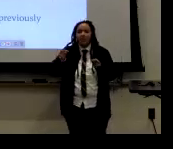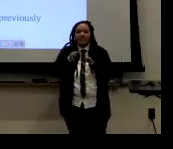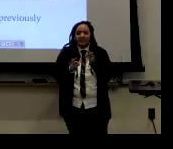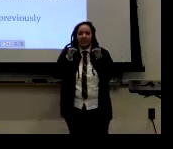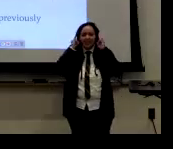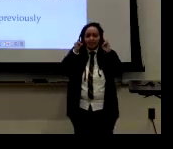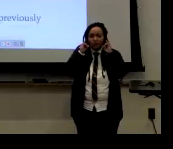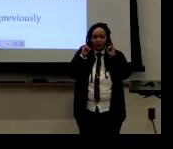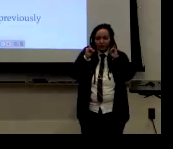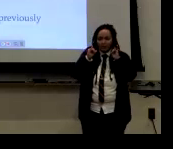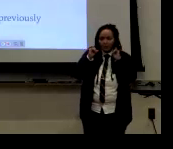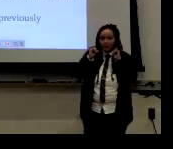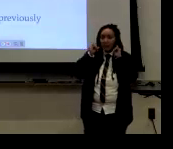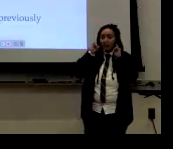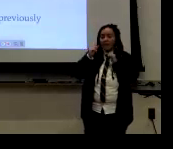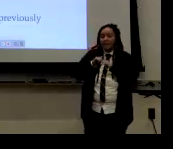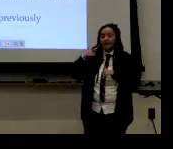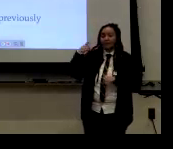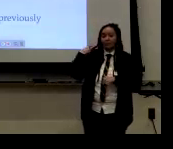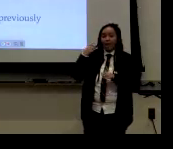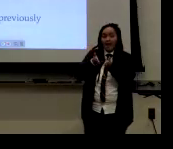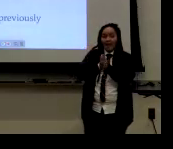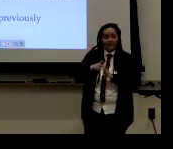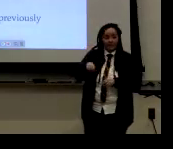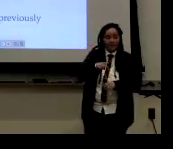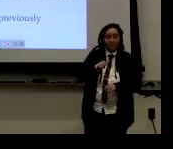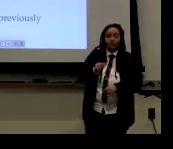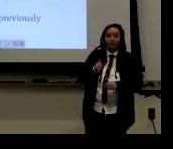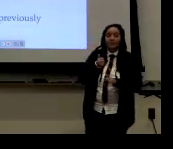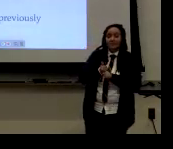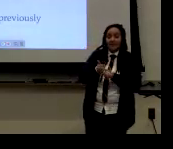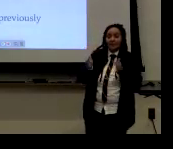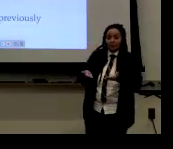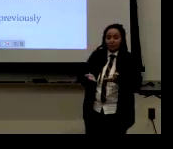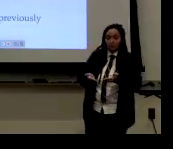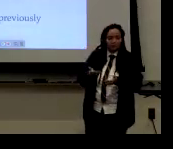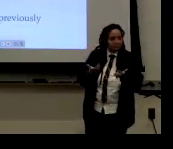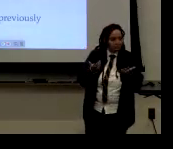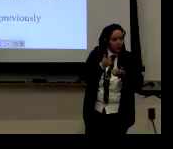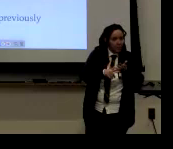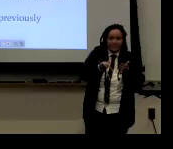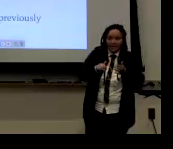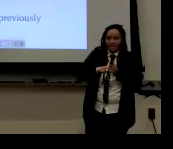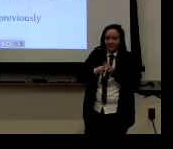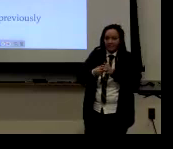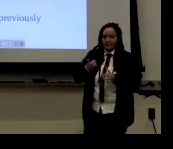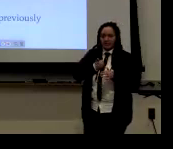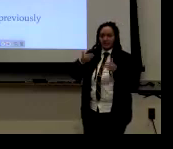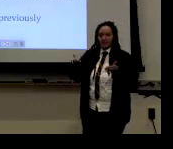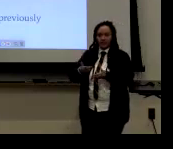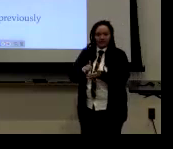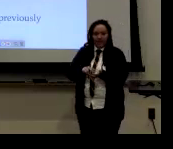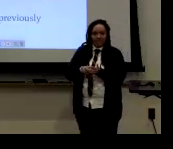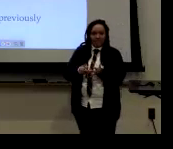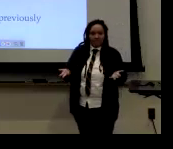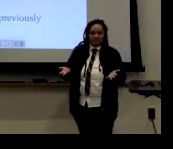So it was very simple instructions, nothing complicated, that Dre asked them. They had to introduce themselves.